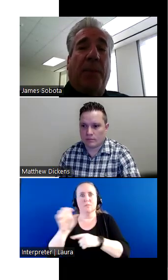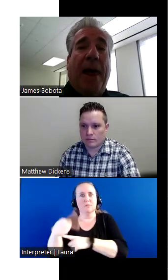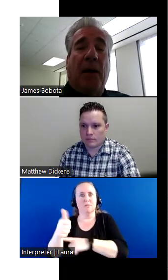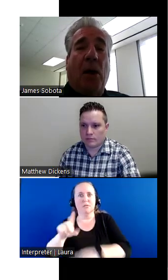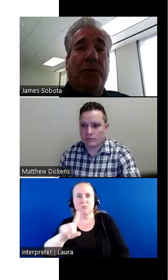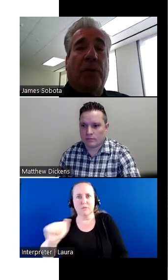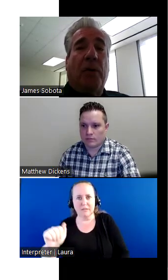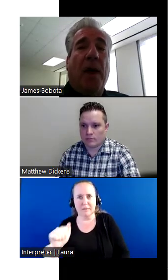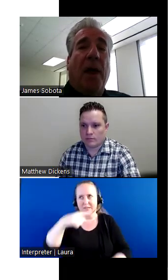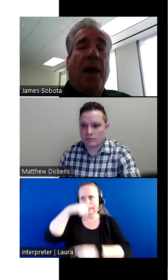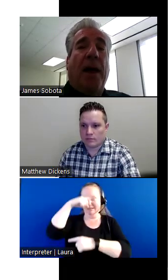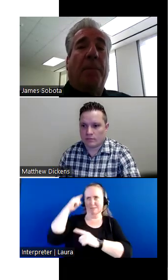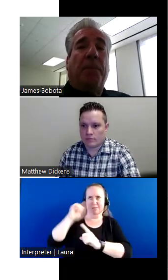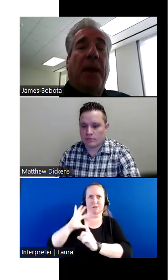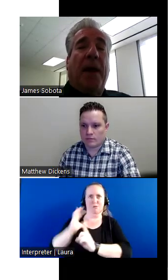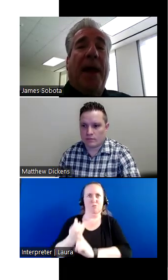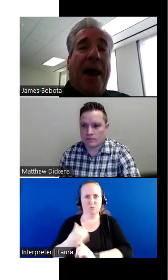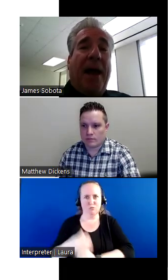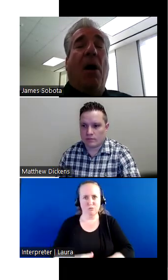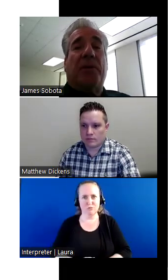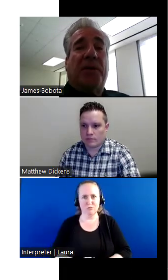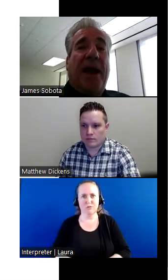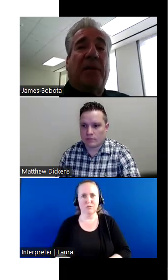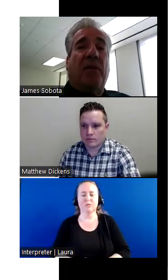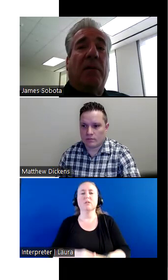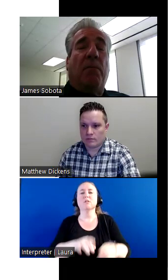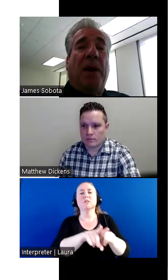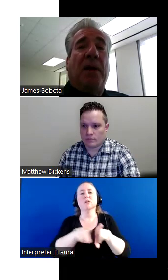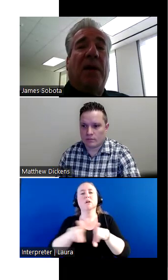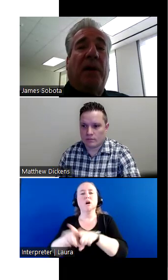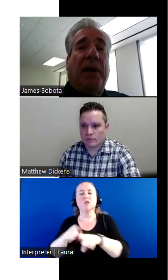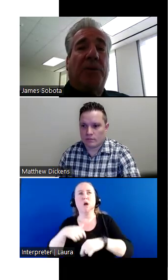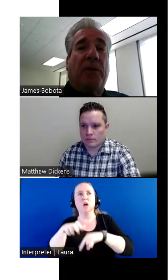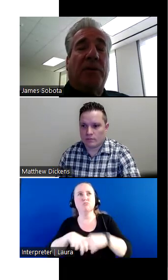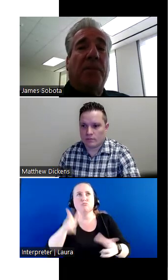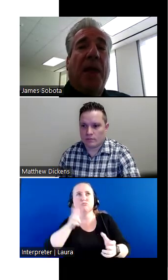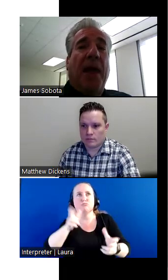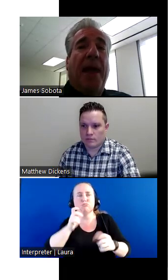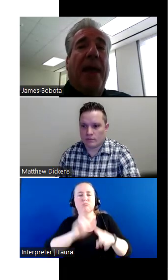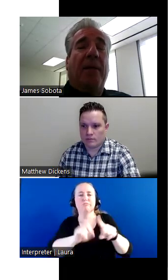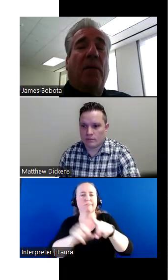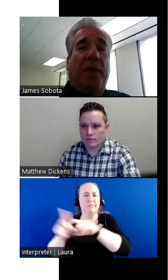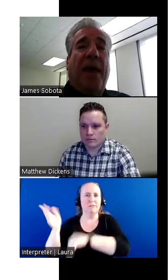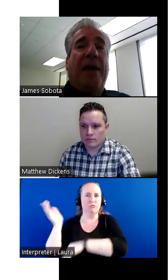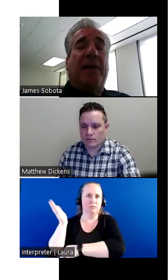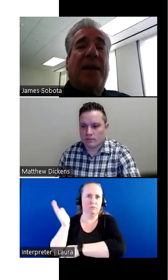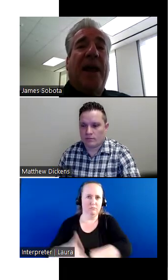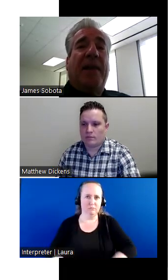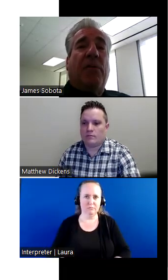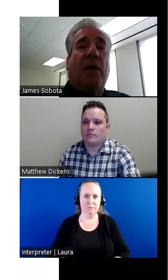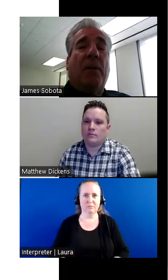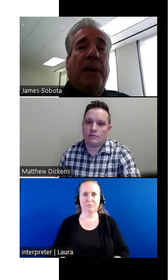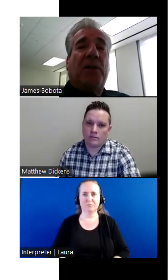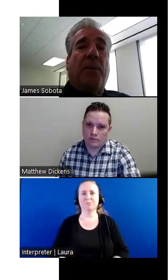in the black culture. Um, uh, uh, and I also sat through many different lectures. And with that